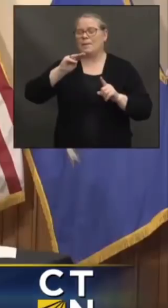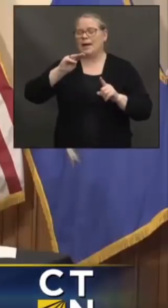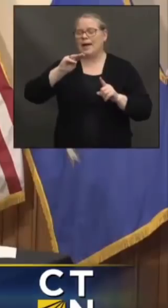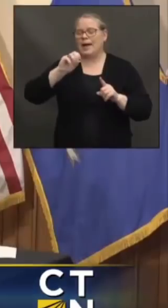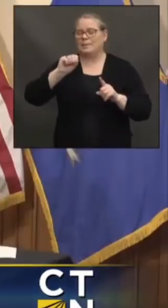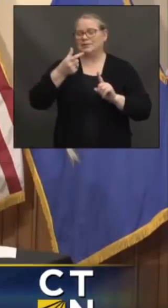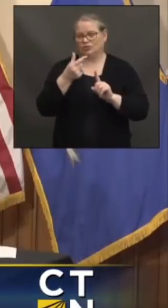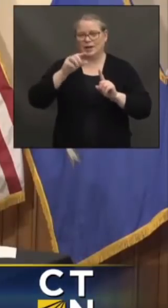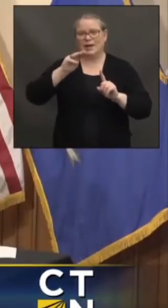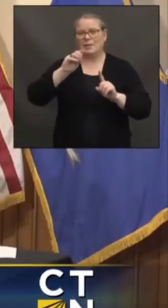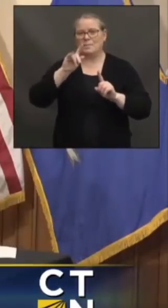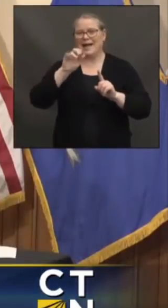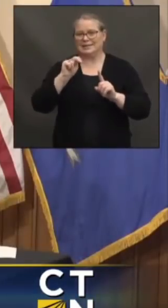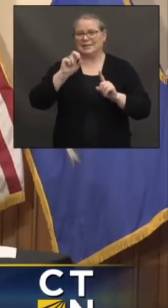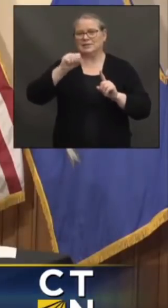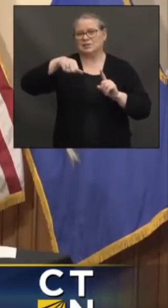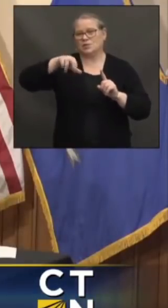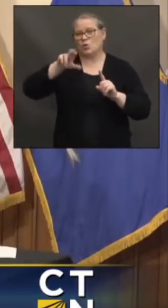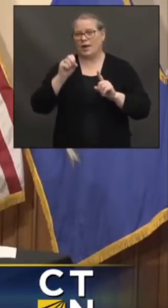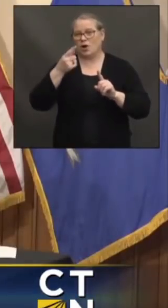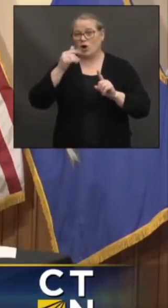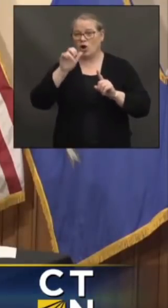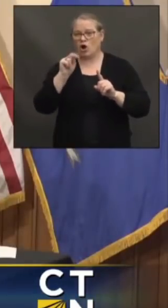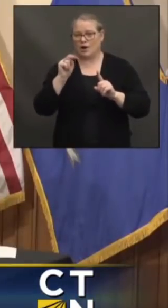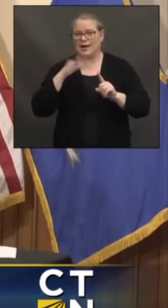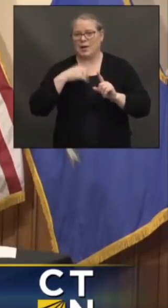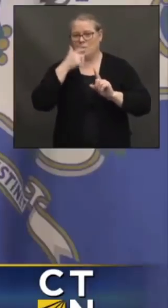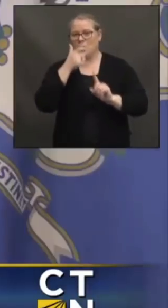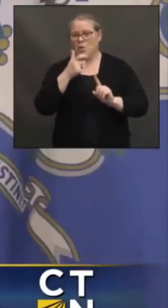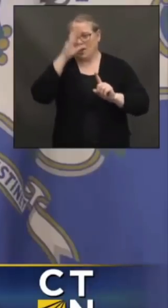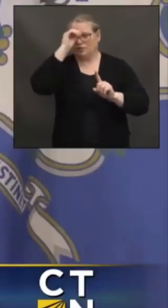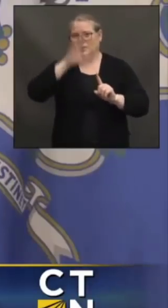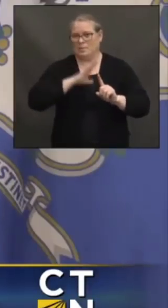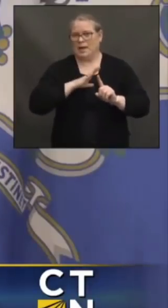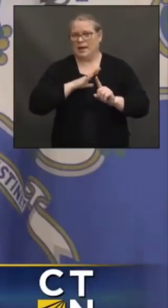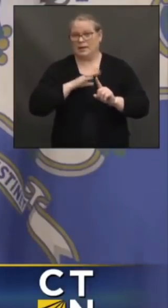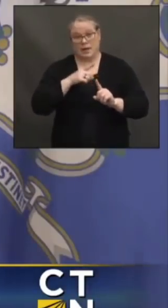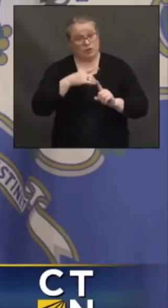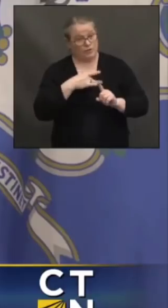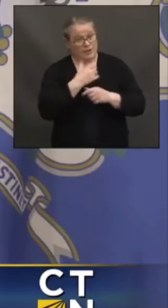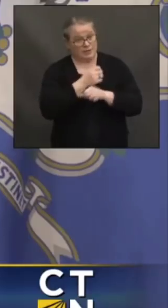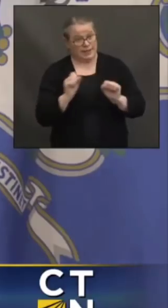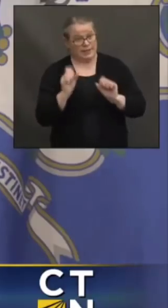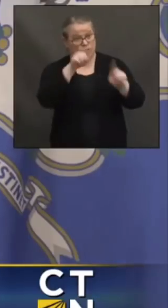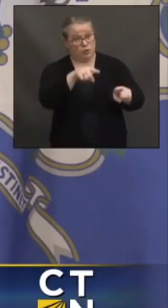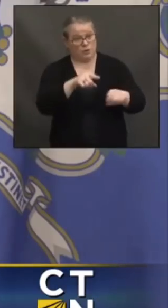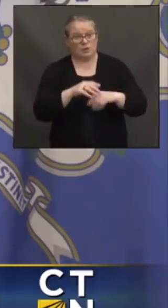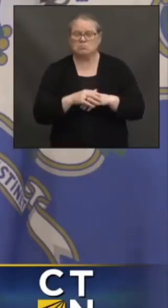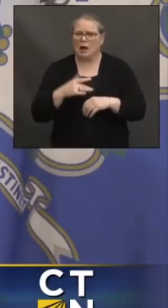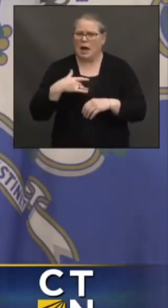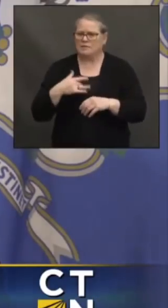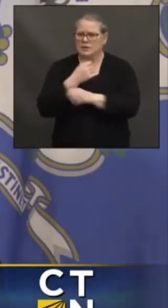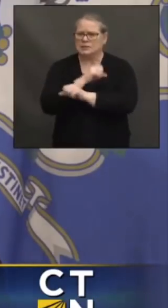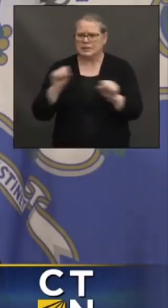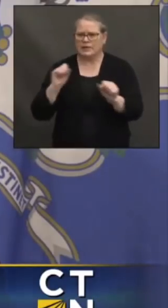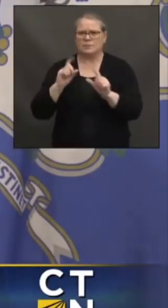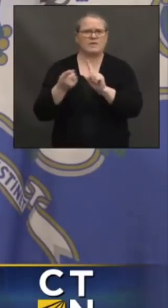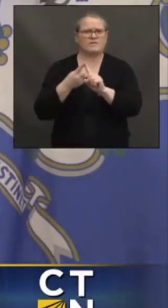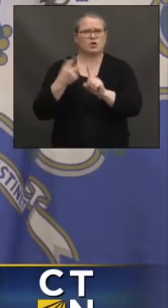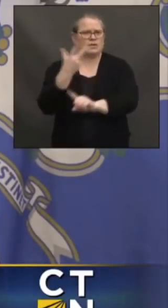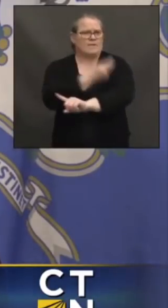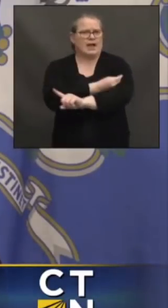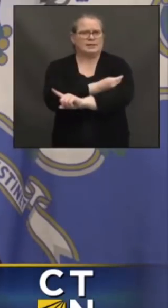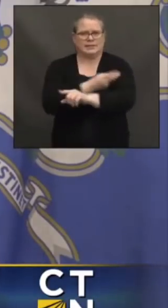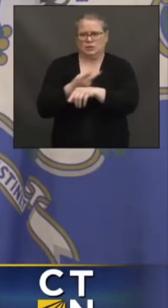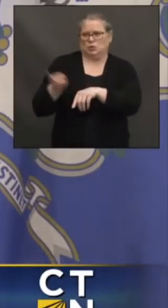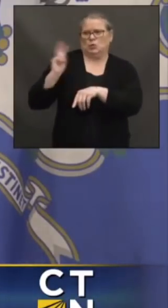And you feel safe doing that? I do feel safe doing that. I've had my first vaccine going back now two and a half